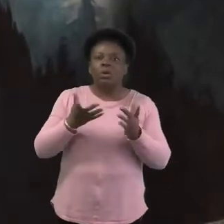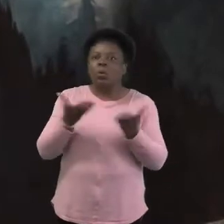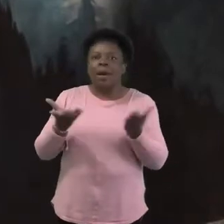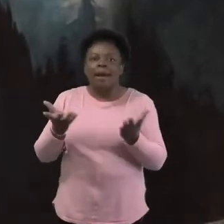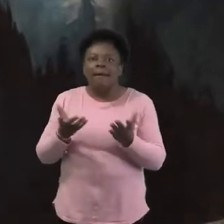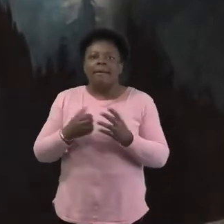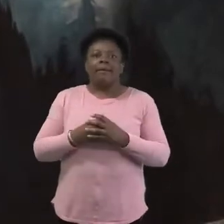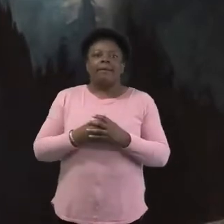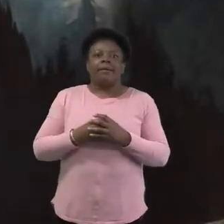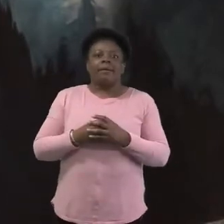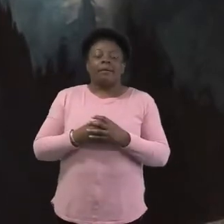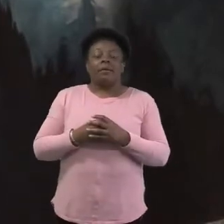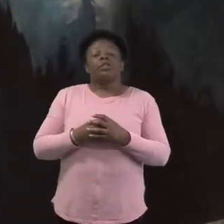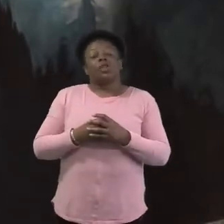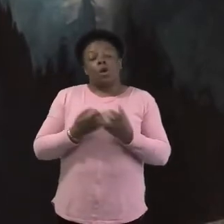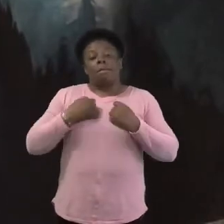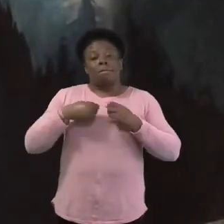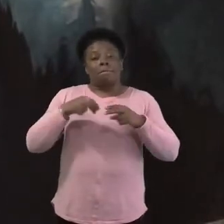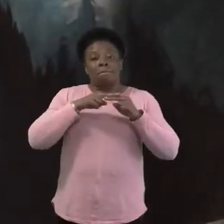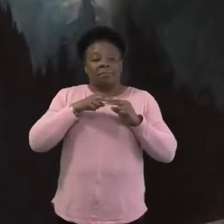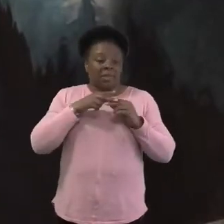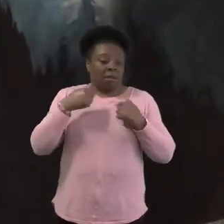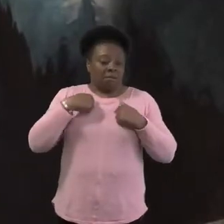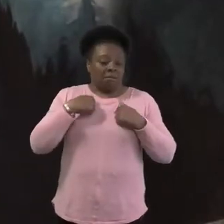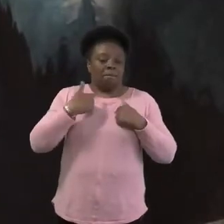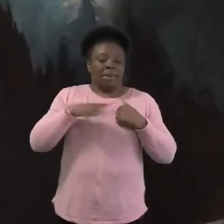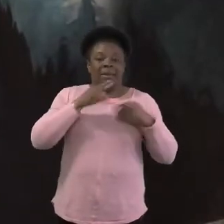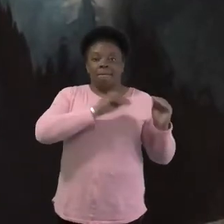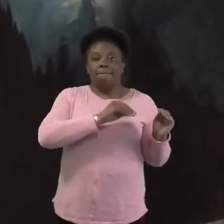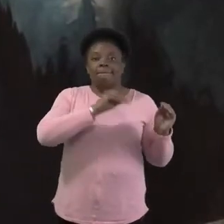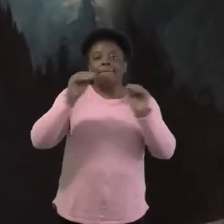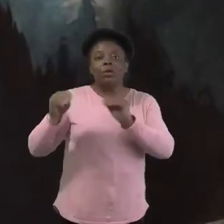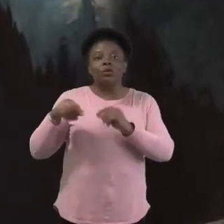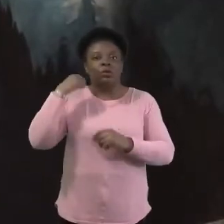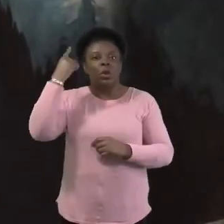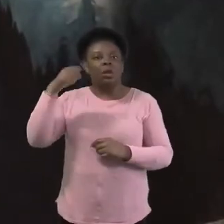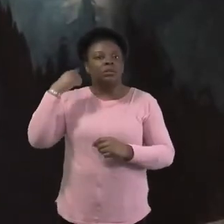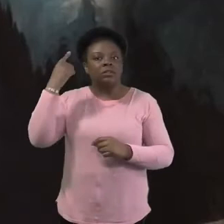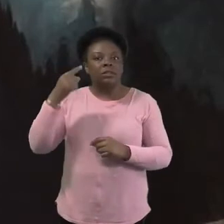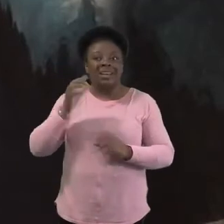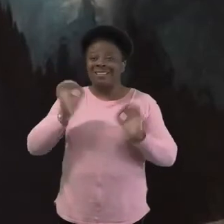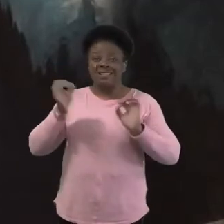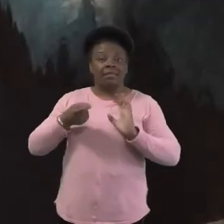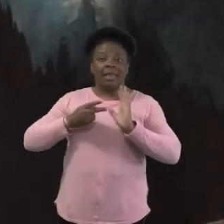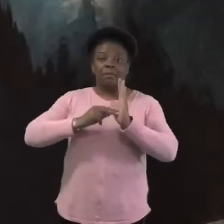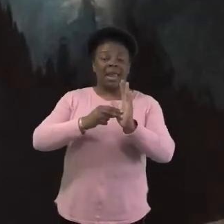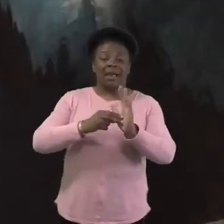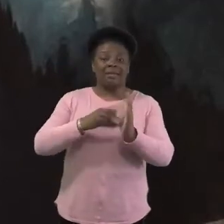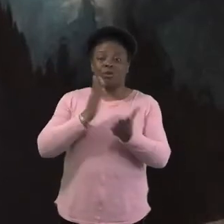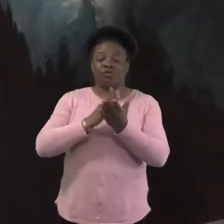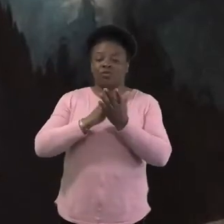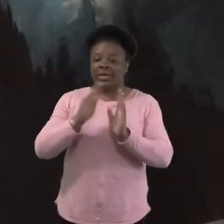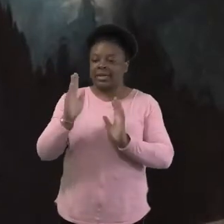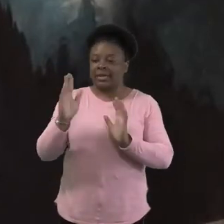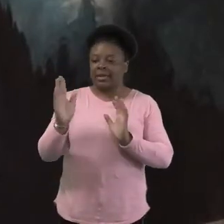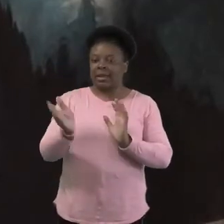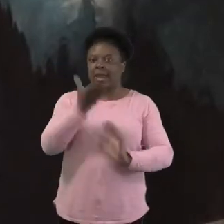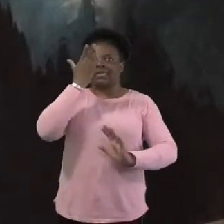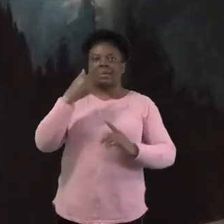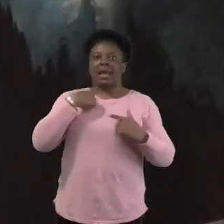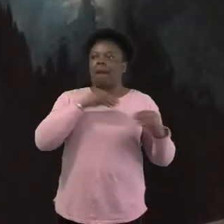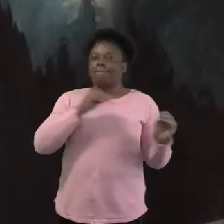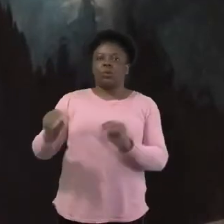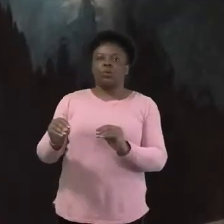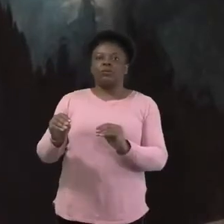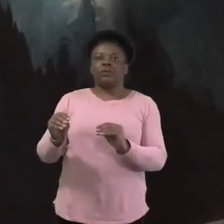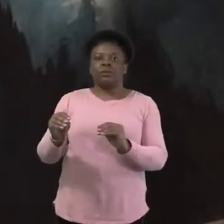uh, moving to London, which wasn't a planned thing. Uh, and it was all quite last minute, but I became a student athlete in London. And, uh,